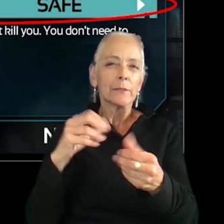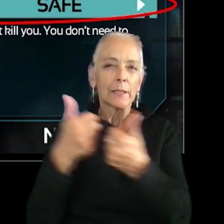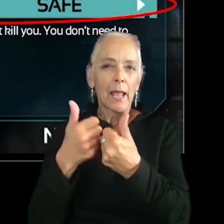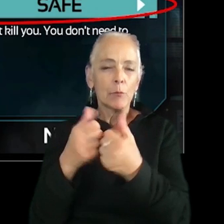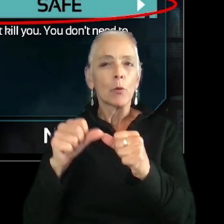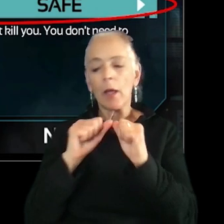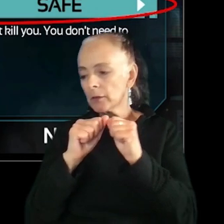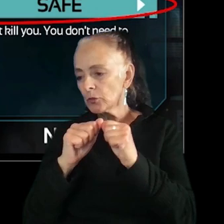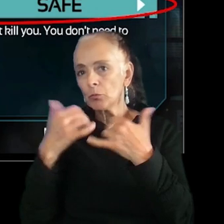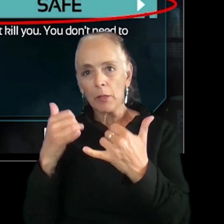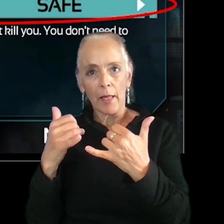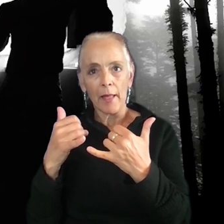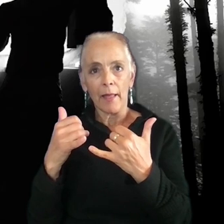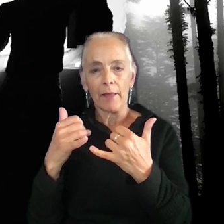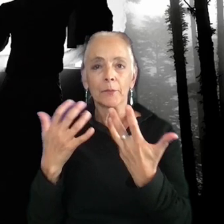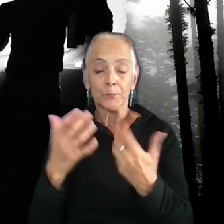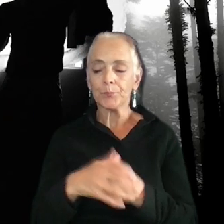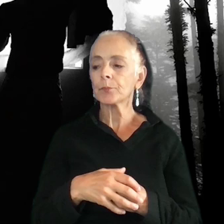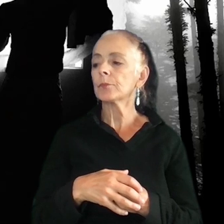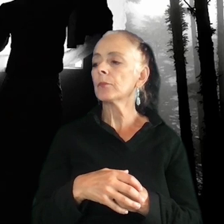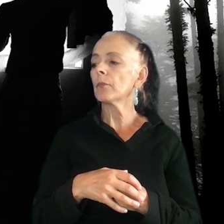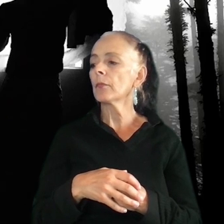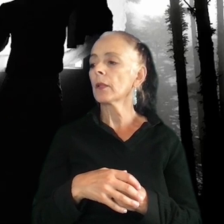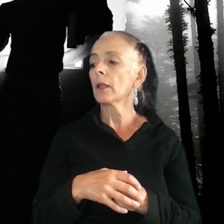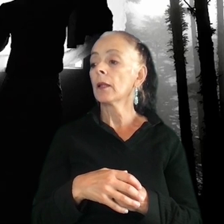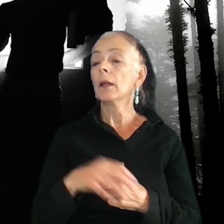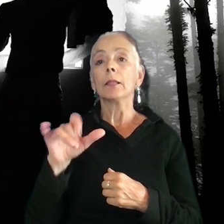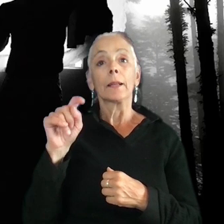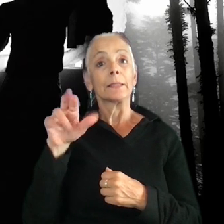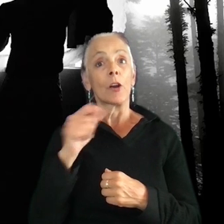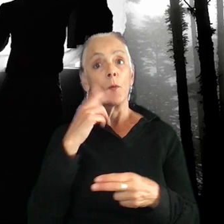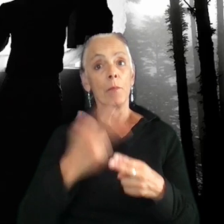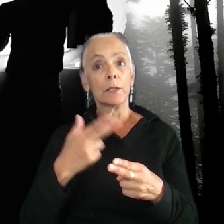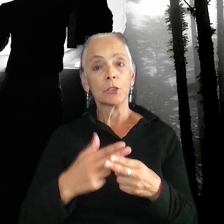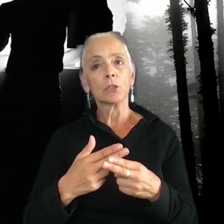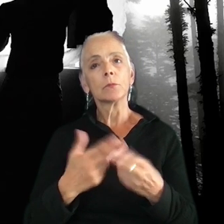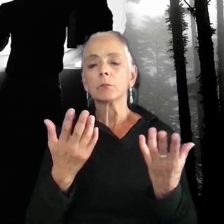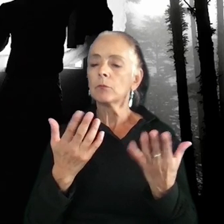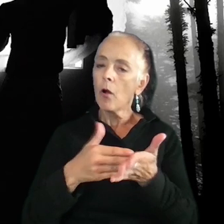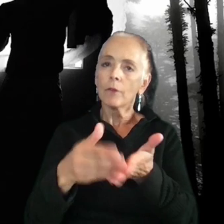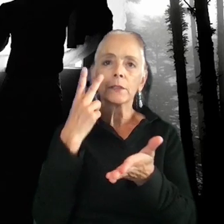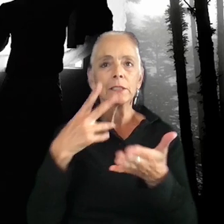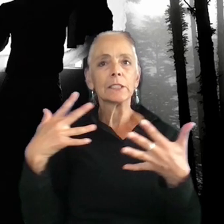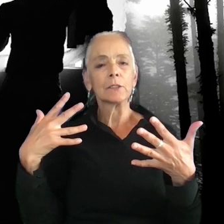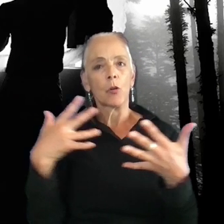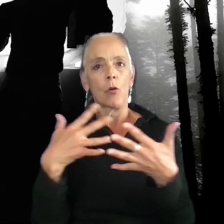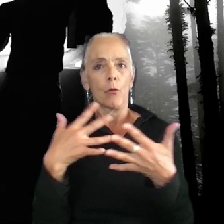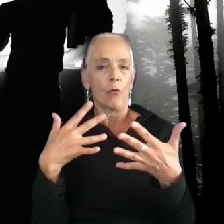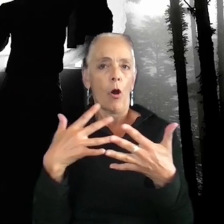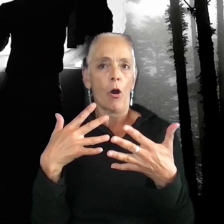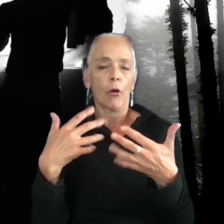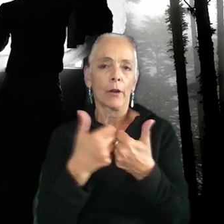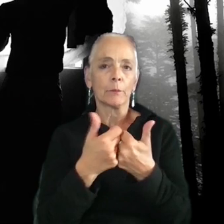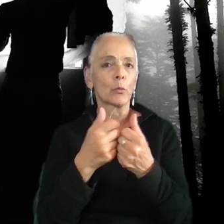stealth is a barrier for you. As Tara mentioned, it's also pretty common to see horror games without subtitles or closed